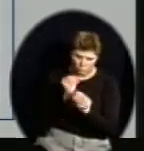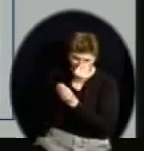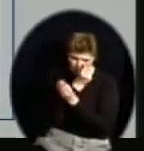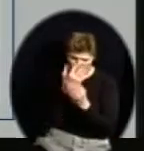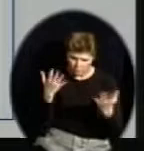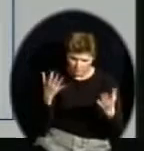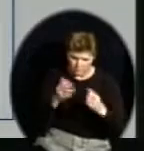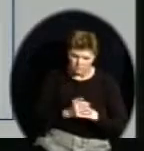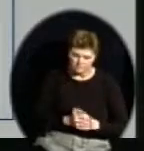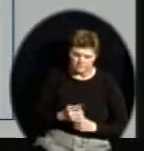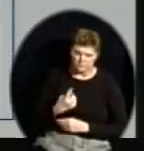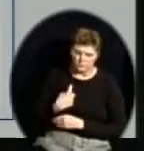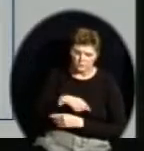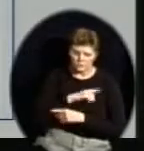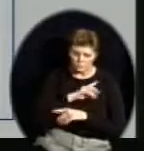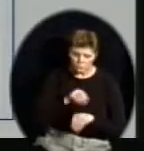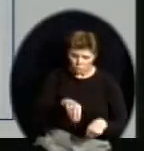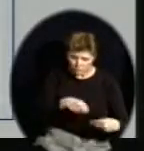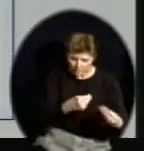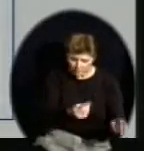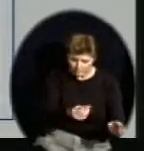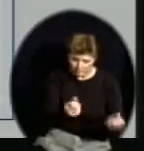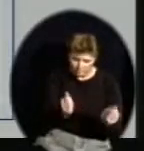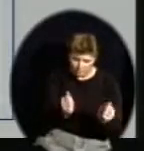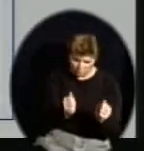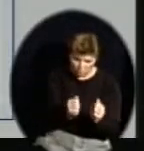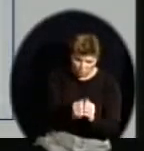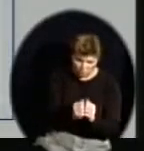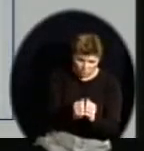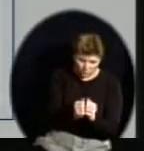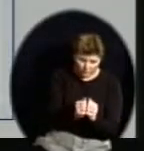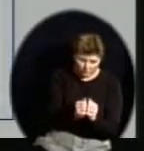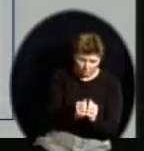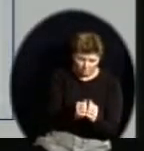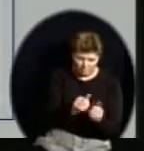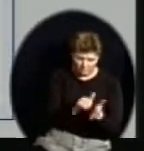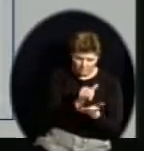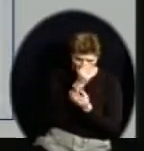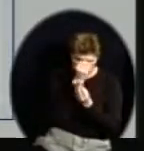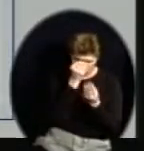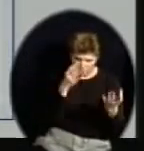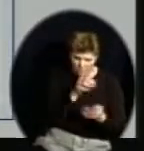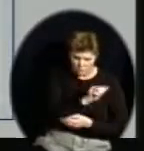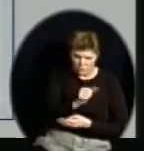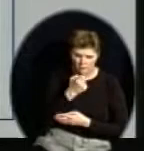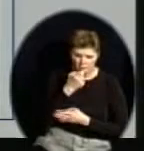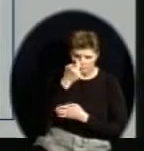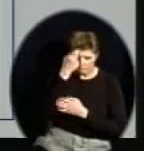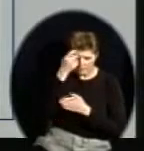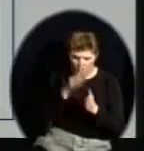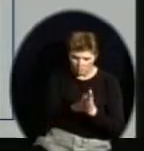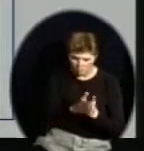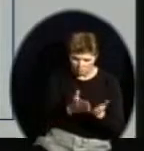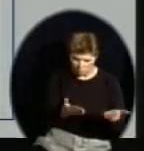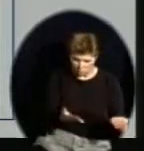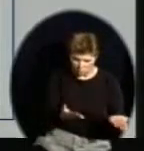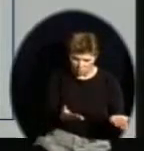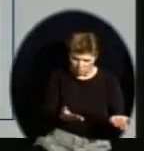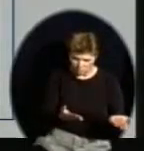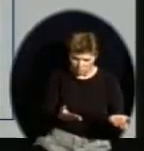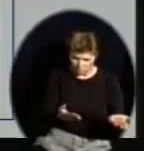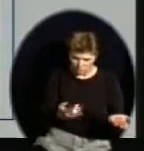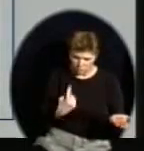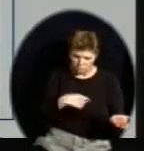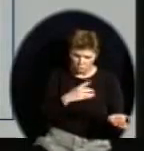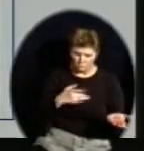parent handbook. And we are particularly excited about this handbook because we think it will advance not only